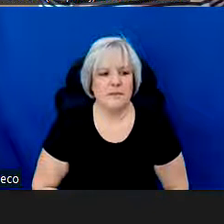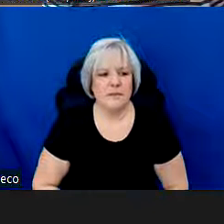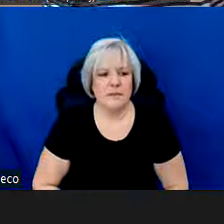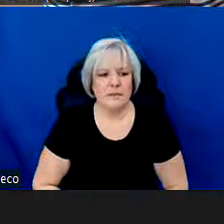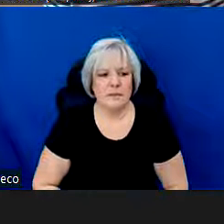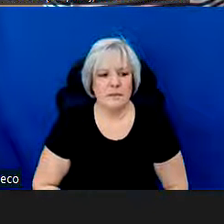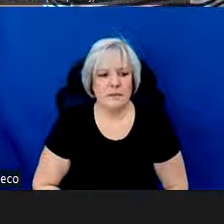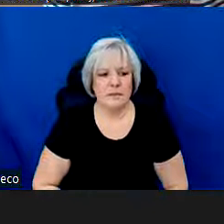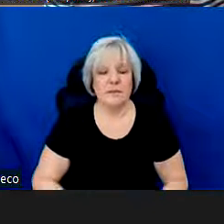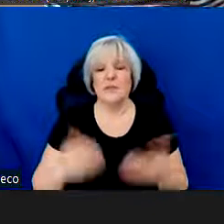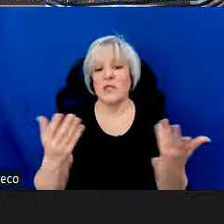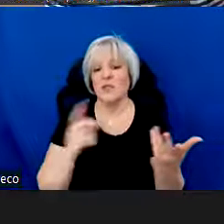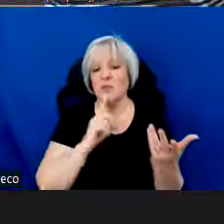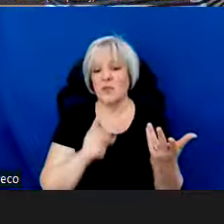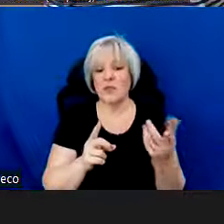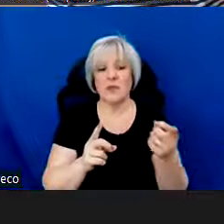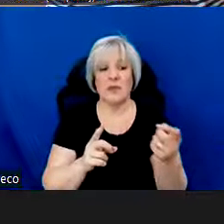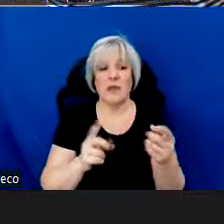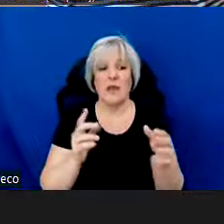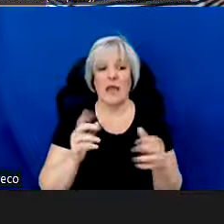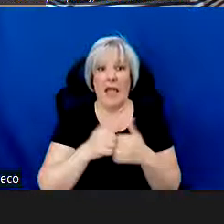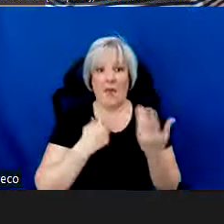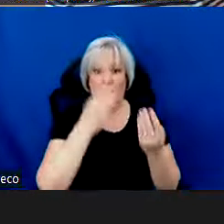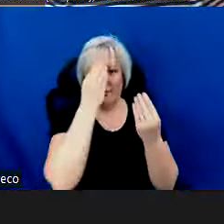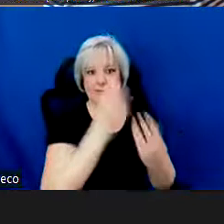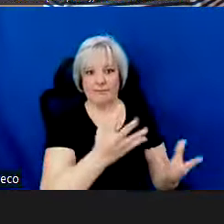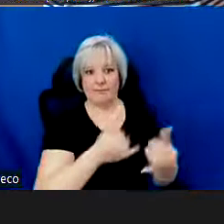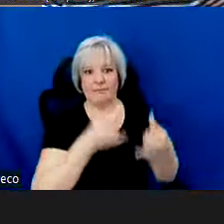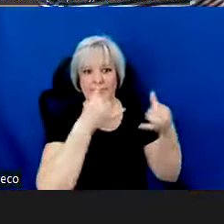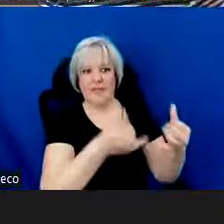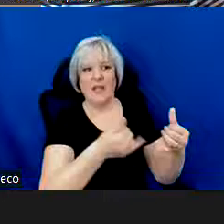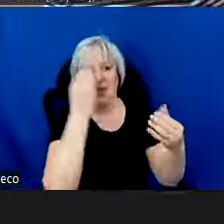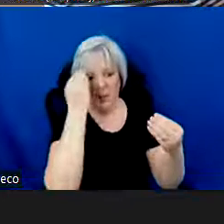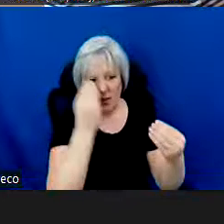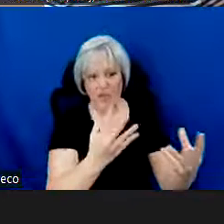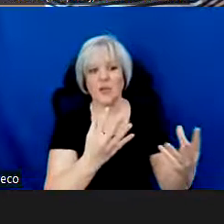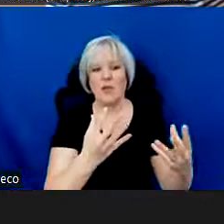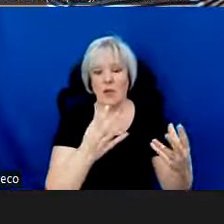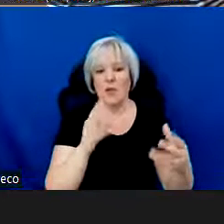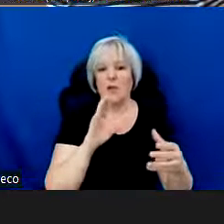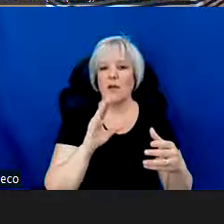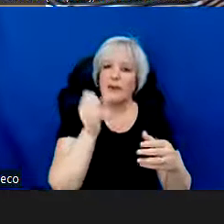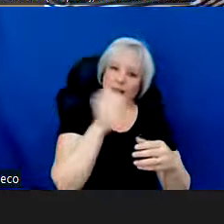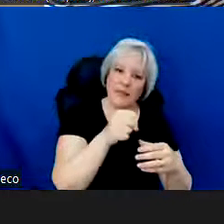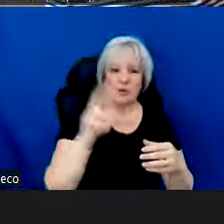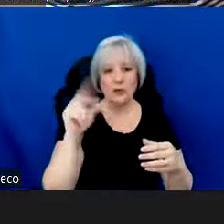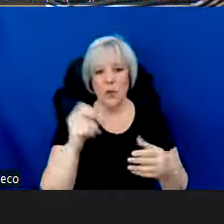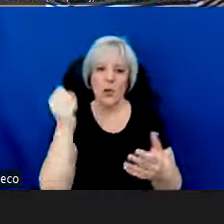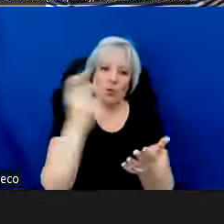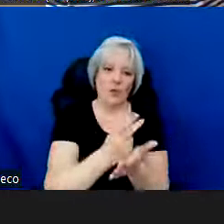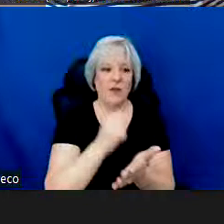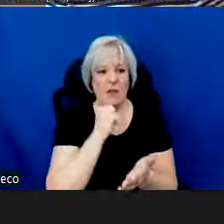So regarding award notification, applicants will be notified of the status of their proposals by August of